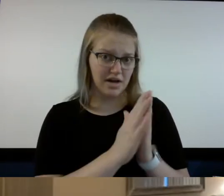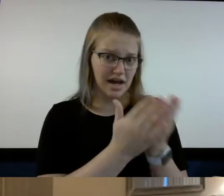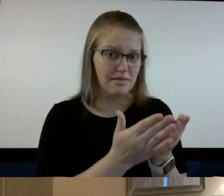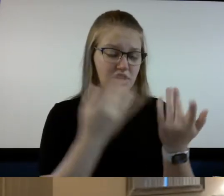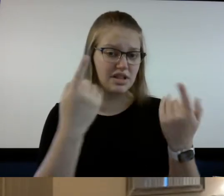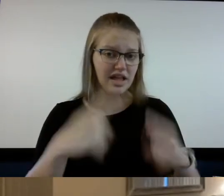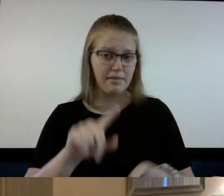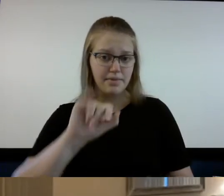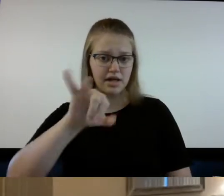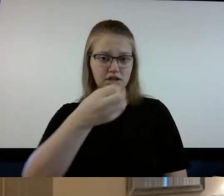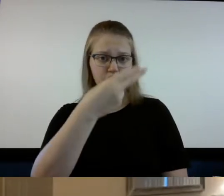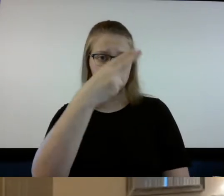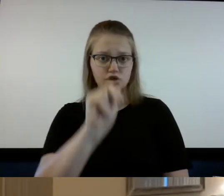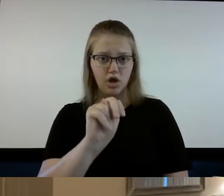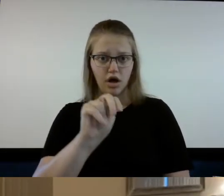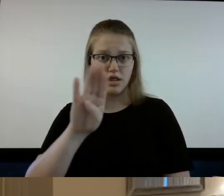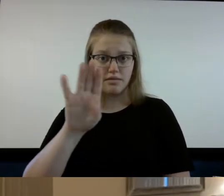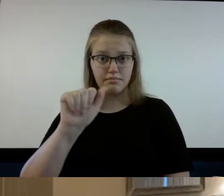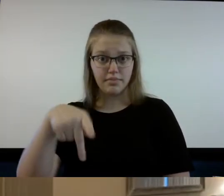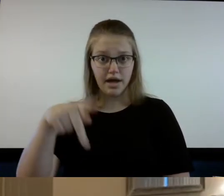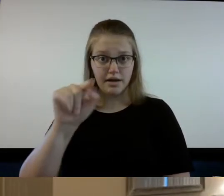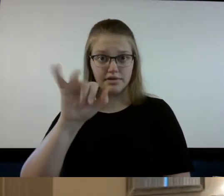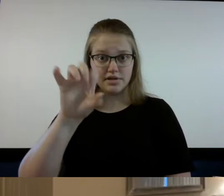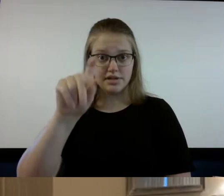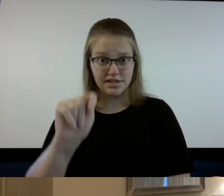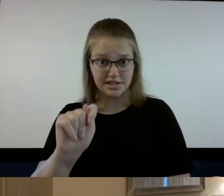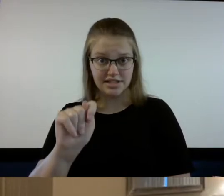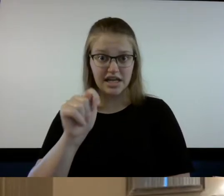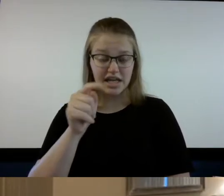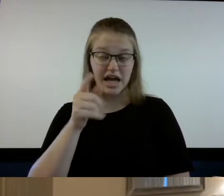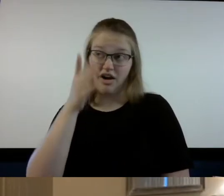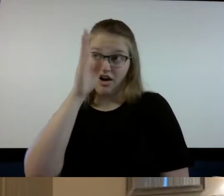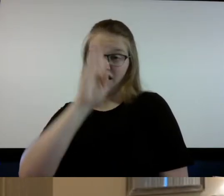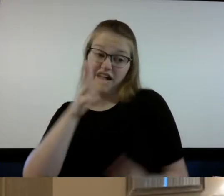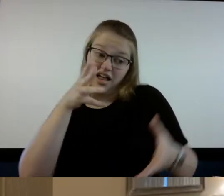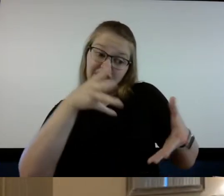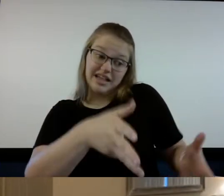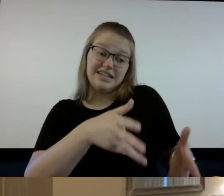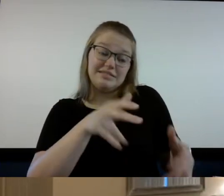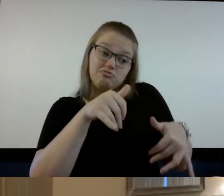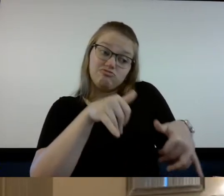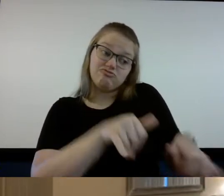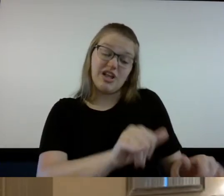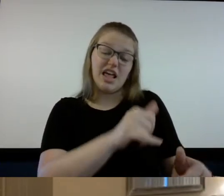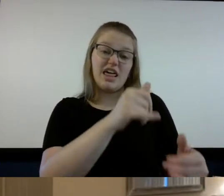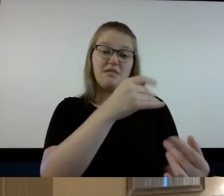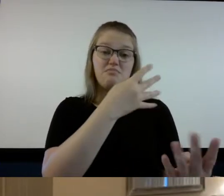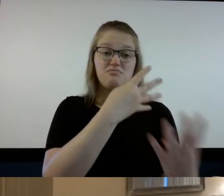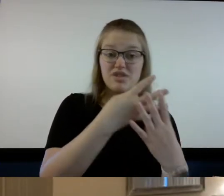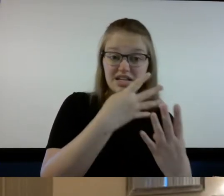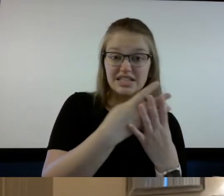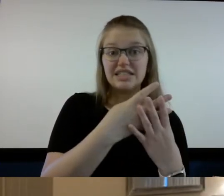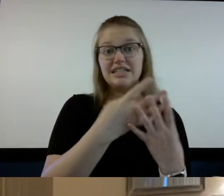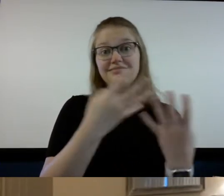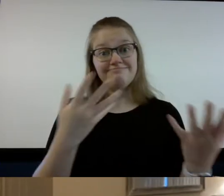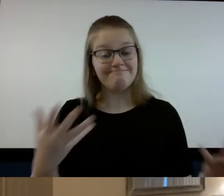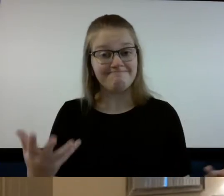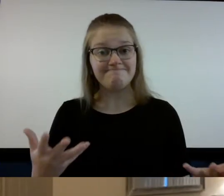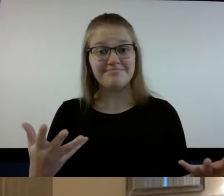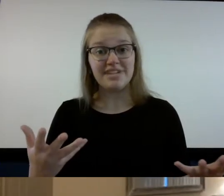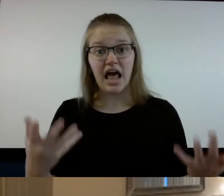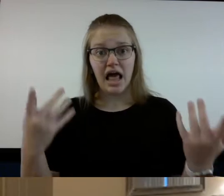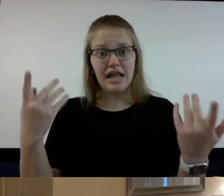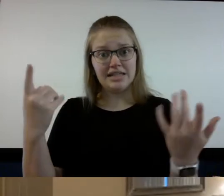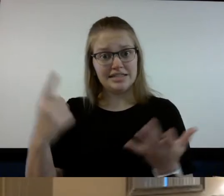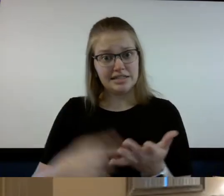even in the scriptures that some had to be left behind because they couldn't even go to the revival on the bible because they were